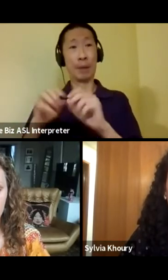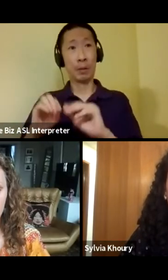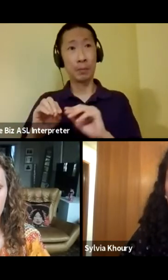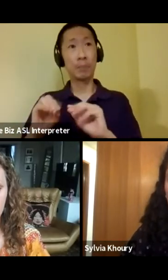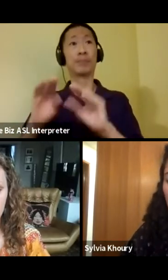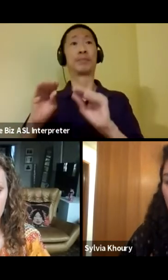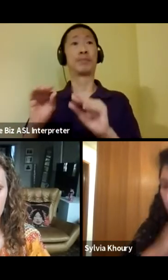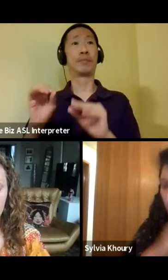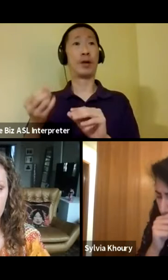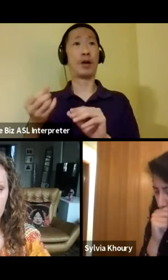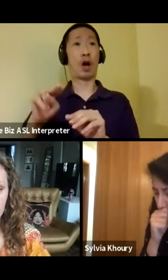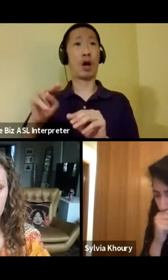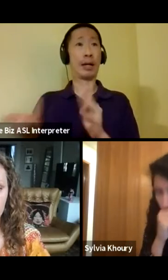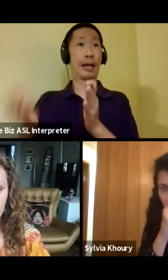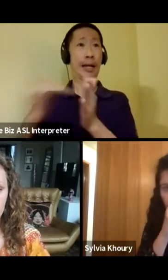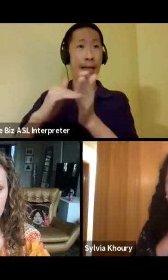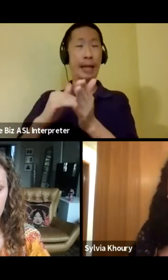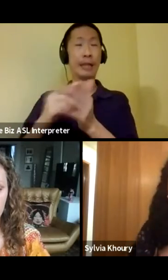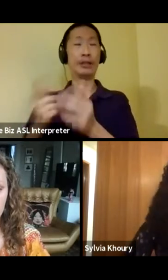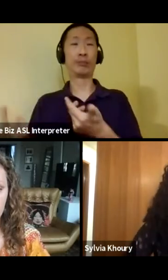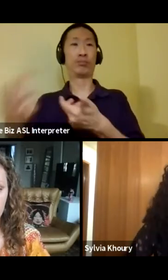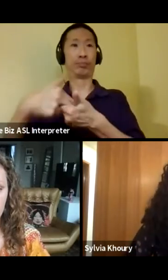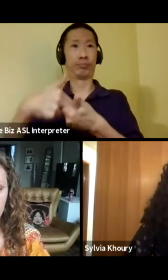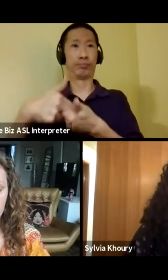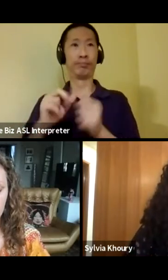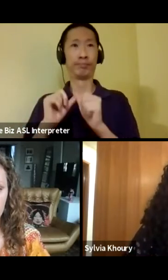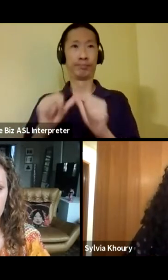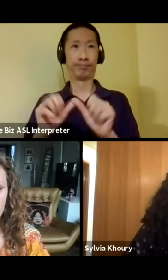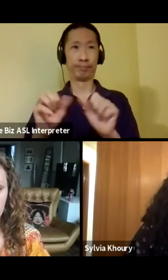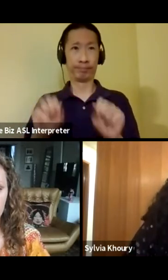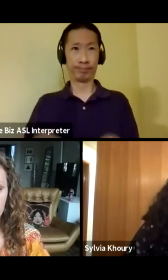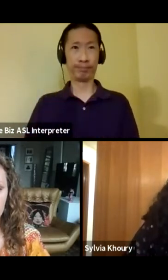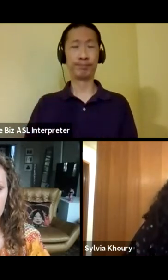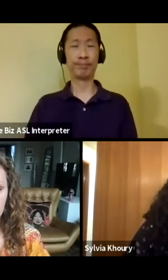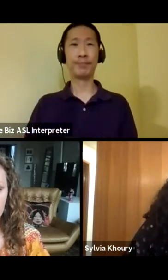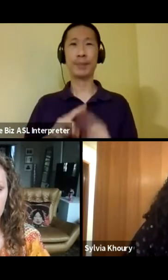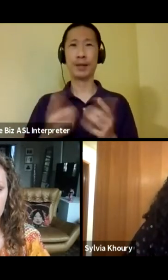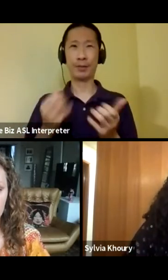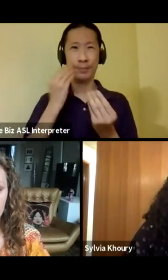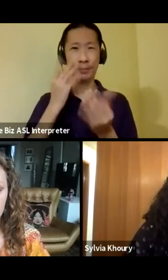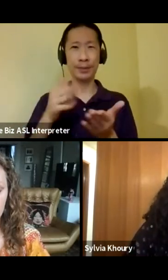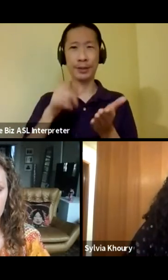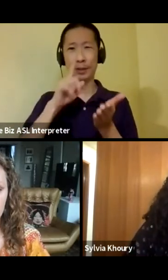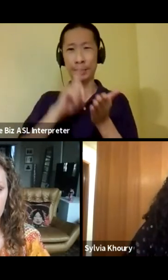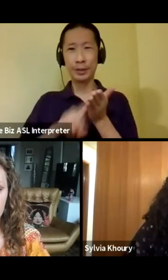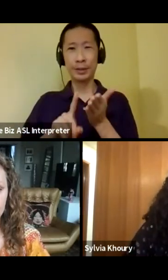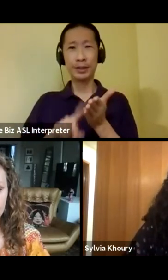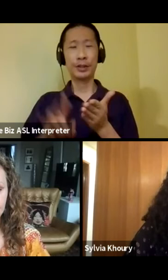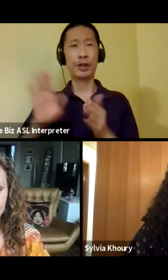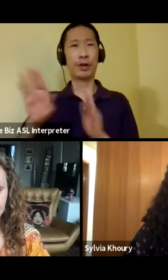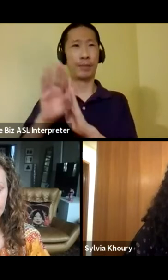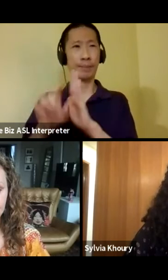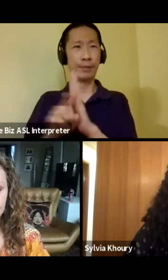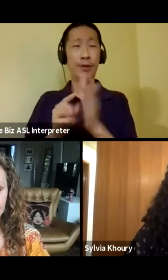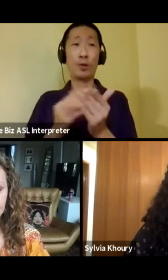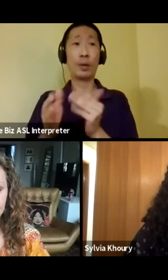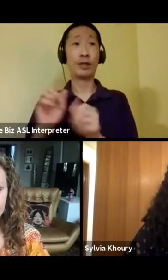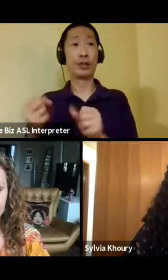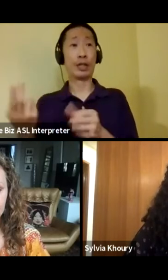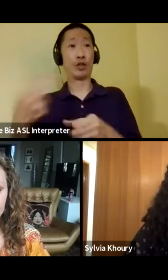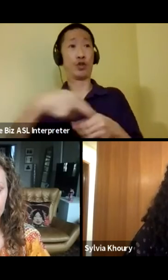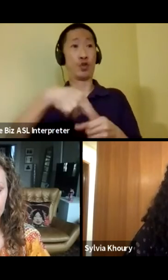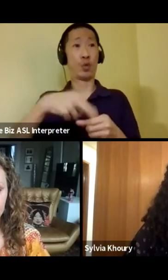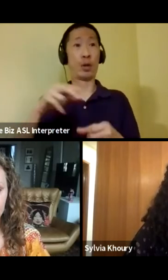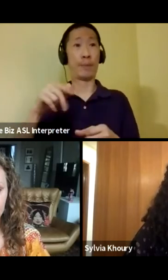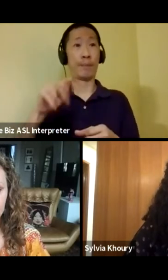on as we continue this conversation. But want to make sure that you'll look into her, regardless of whether she's able to join us